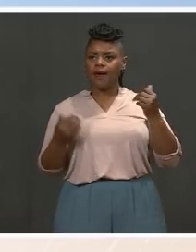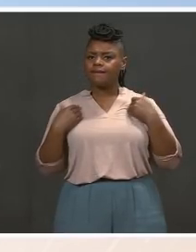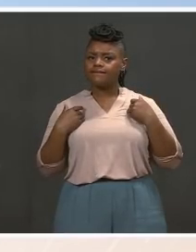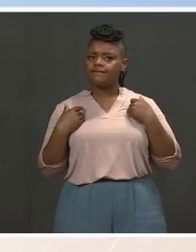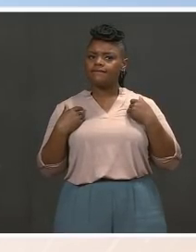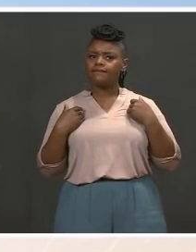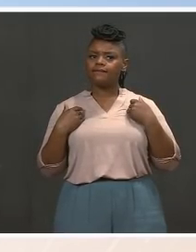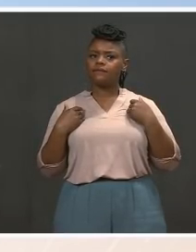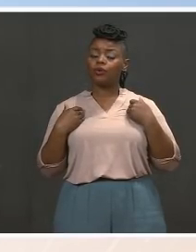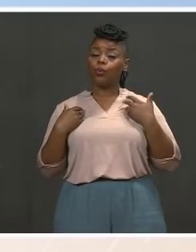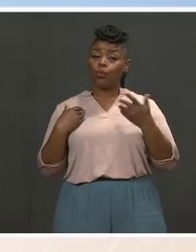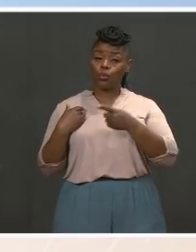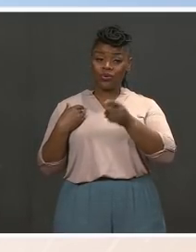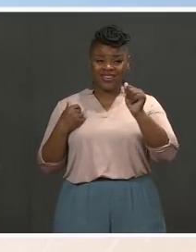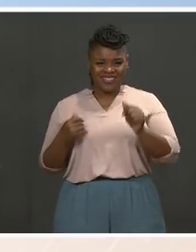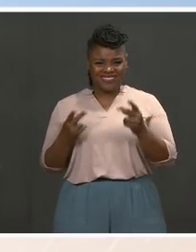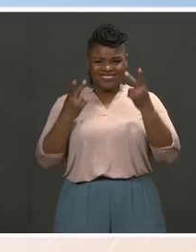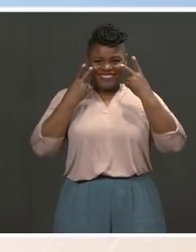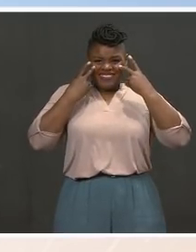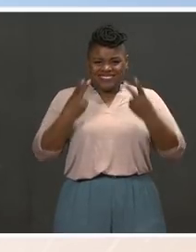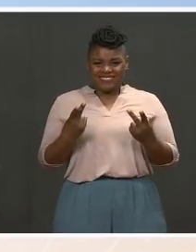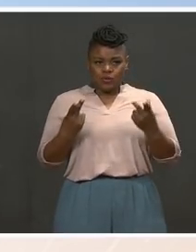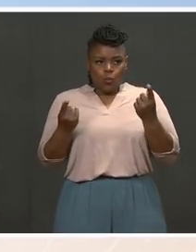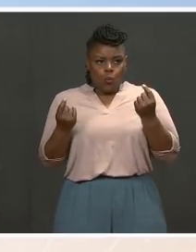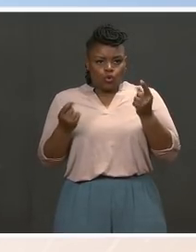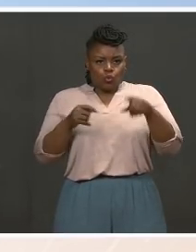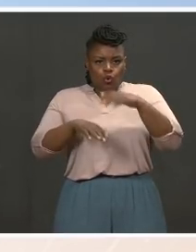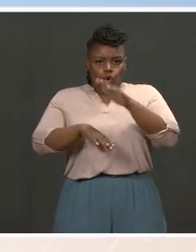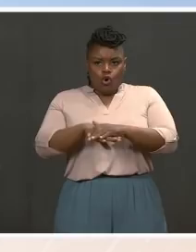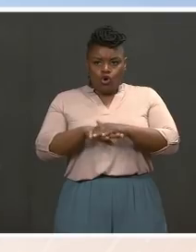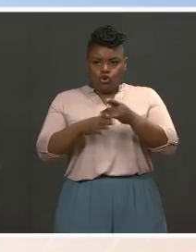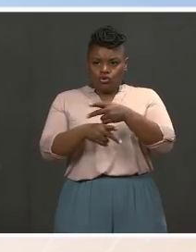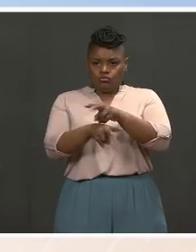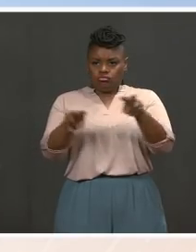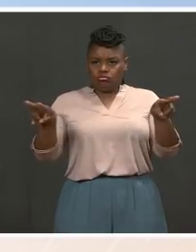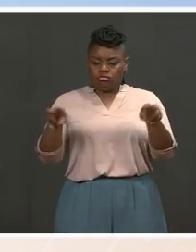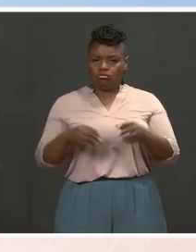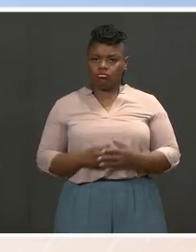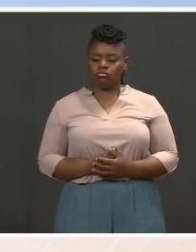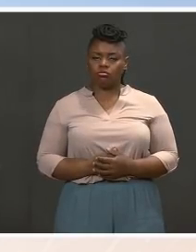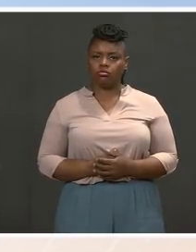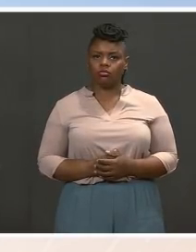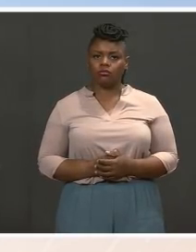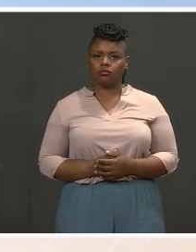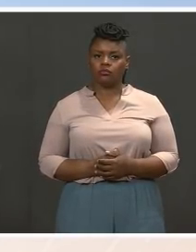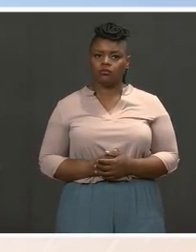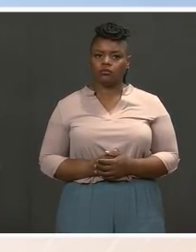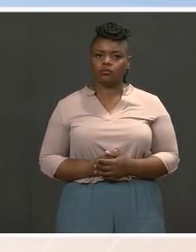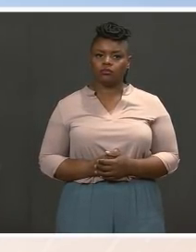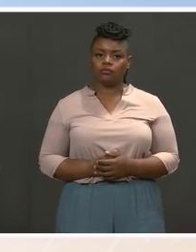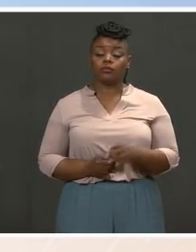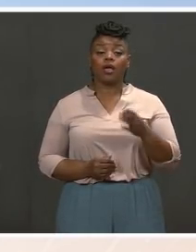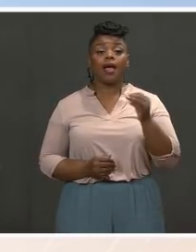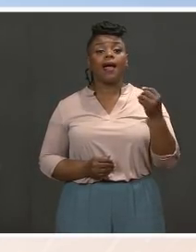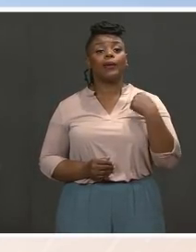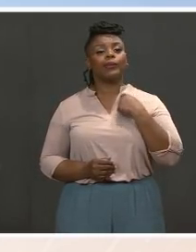and be able to provide analysis on that B-roll footage. And we are also remain committed to transparency and will continue